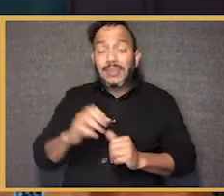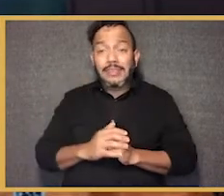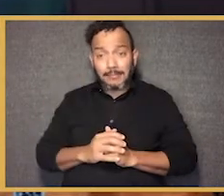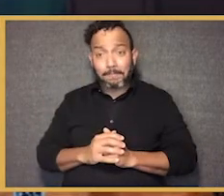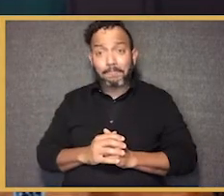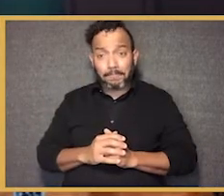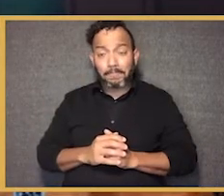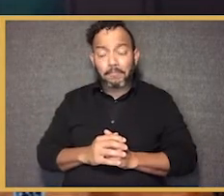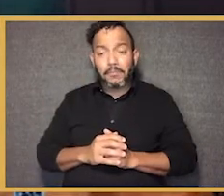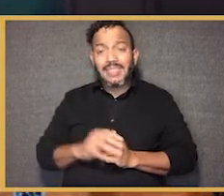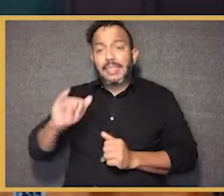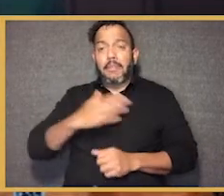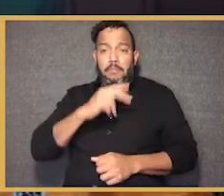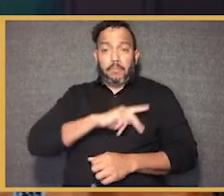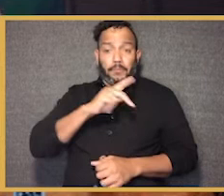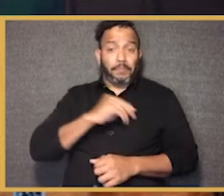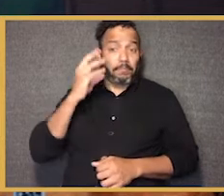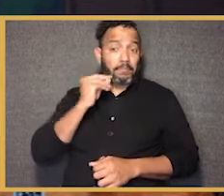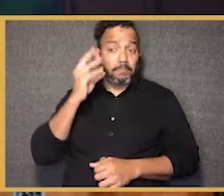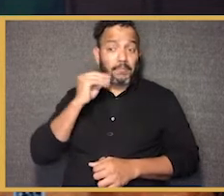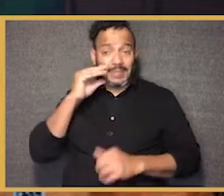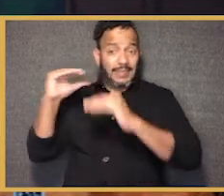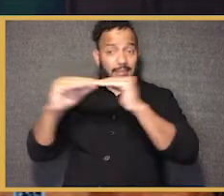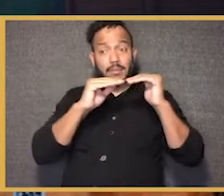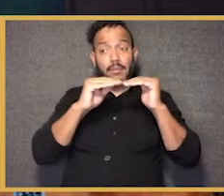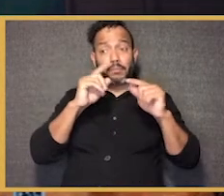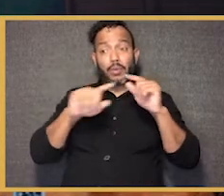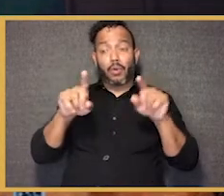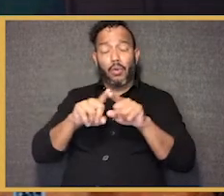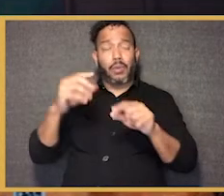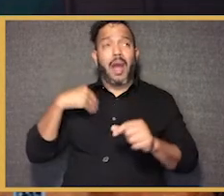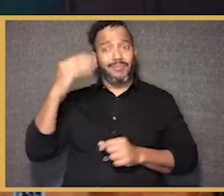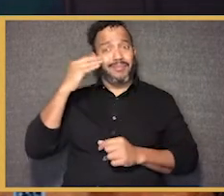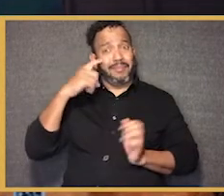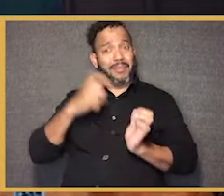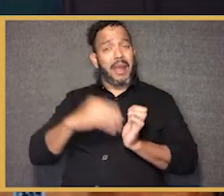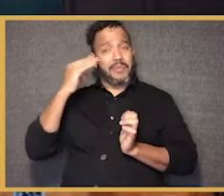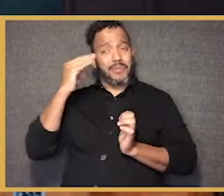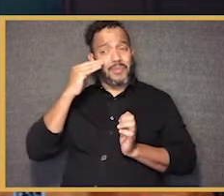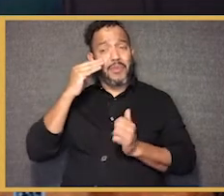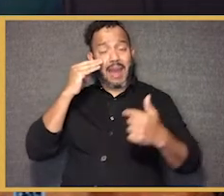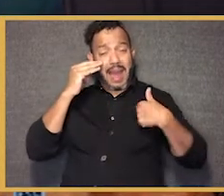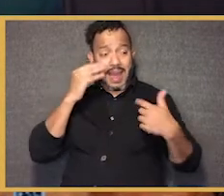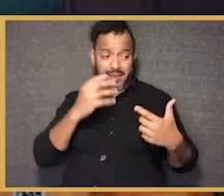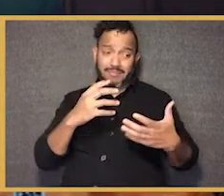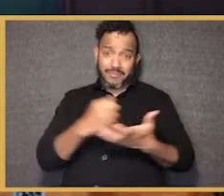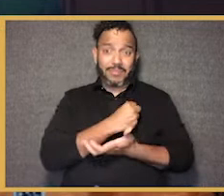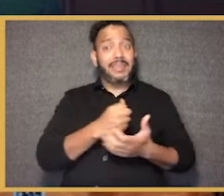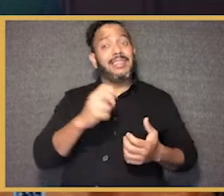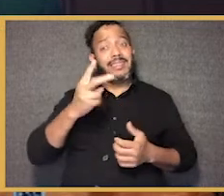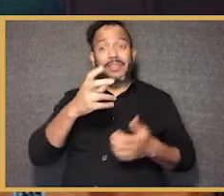race or zip code. So that sort of personal journey and equity are very much bound up together. But I also am very conscious that I was a